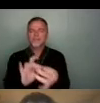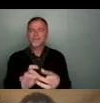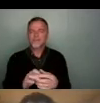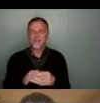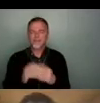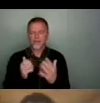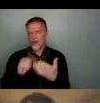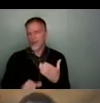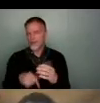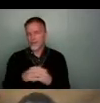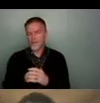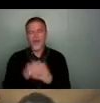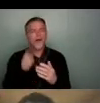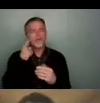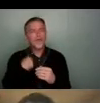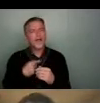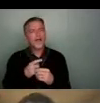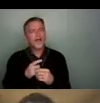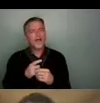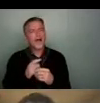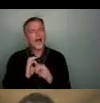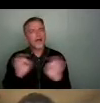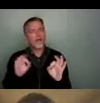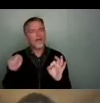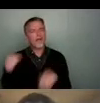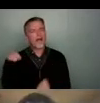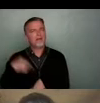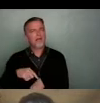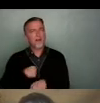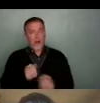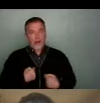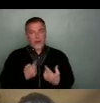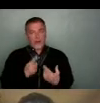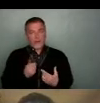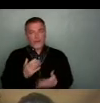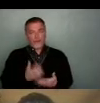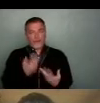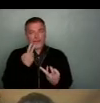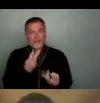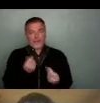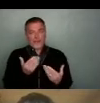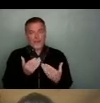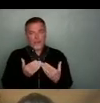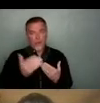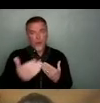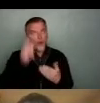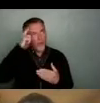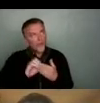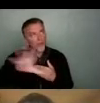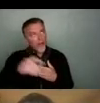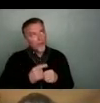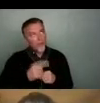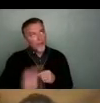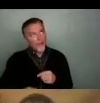that kind of I don't think anyone could at that period of time, certainly I couldn't really see much further than a week ahead. And so